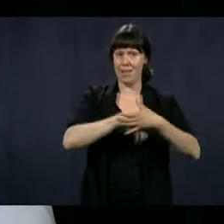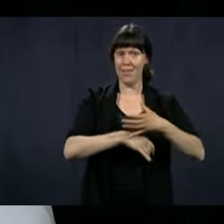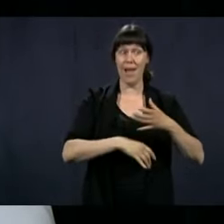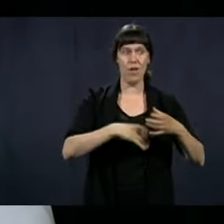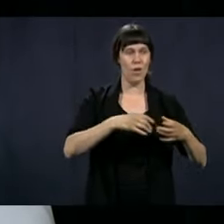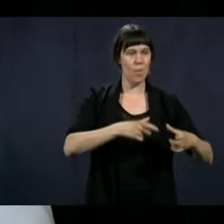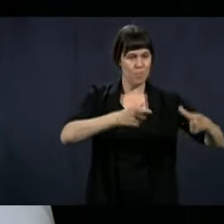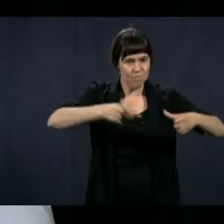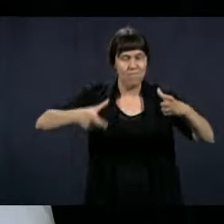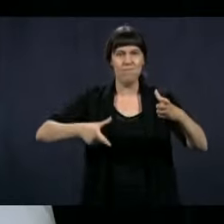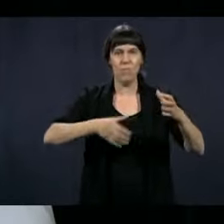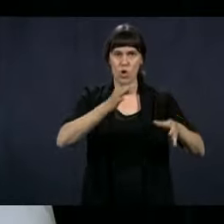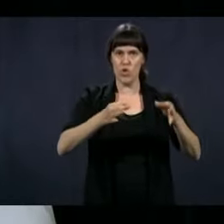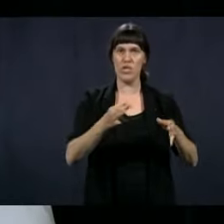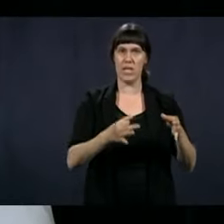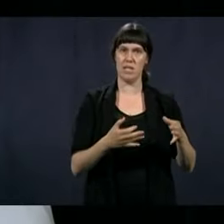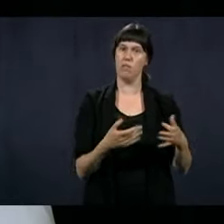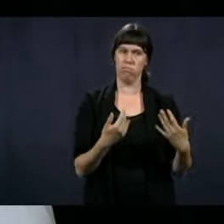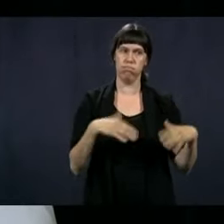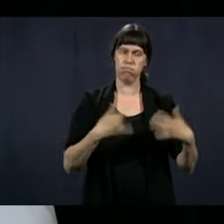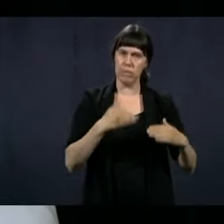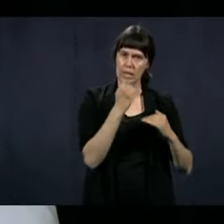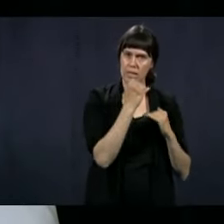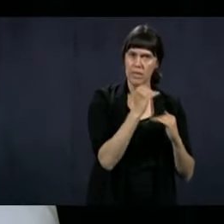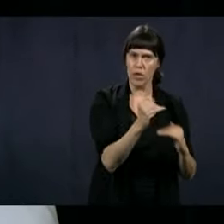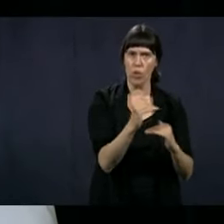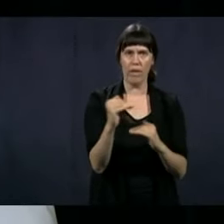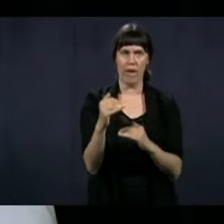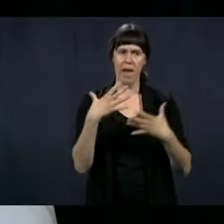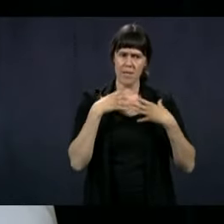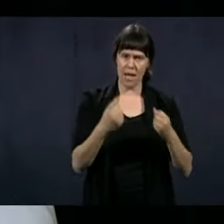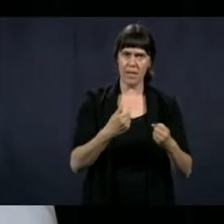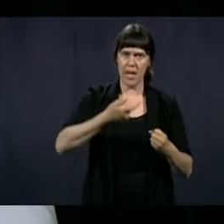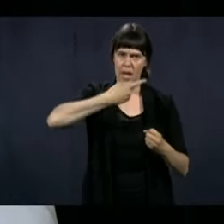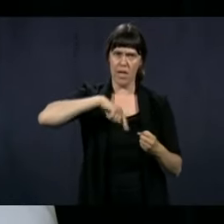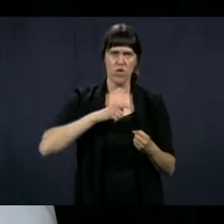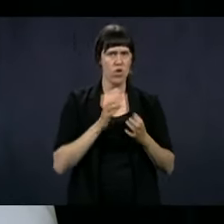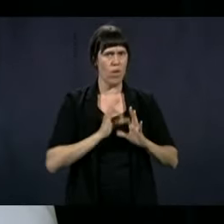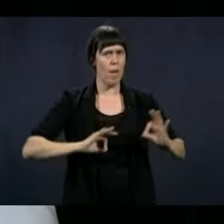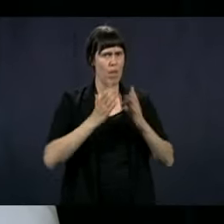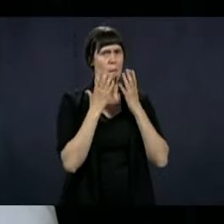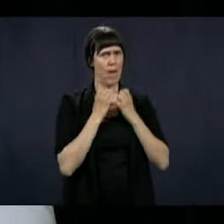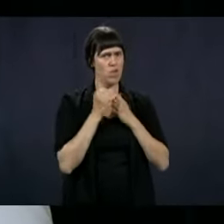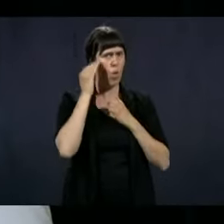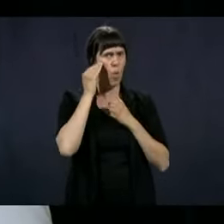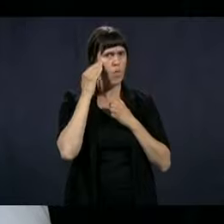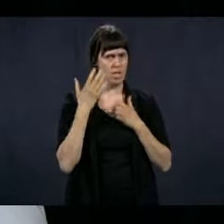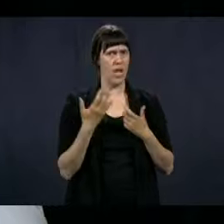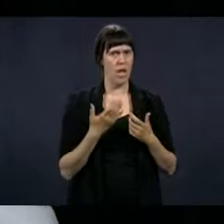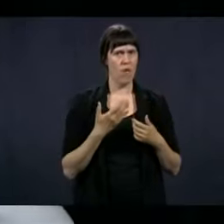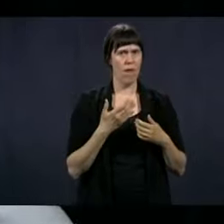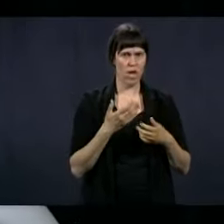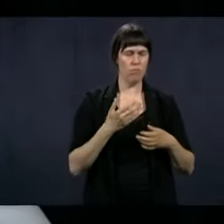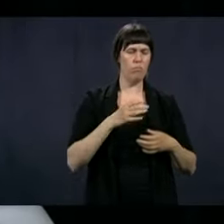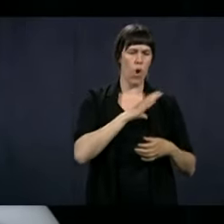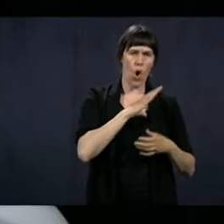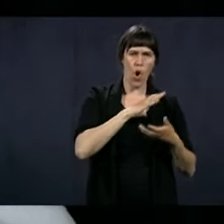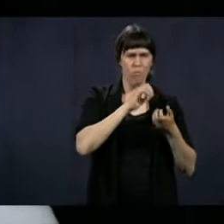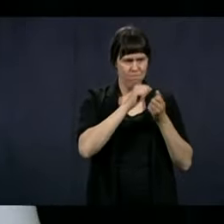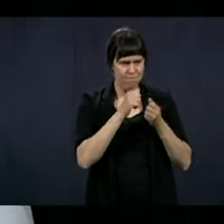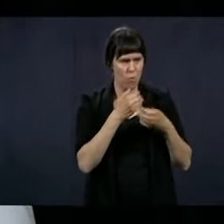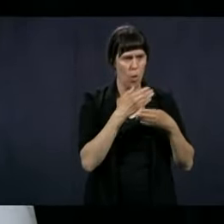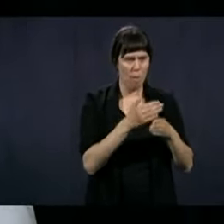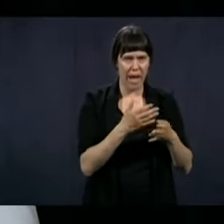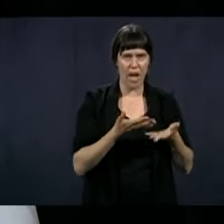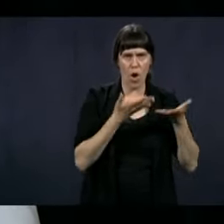So people who work in the courthouses, their safety is important to us, so the measures have been taken and courthouses will be ready for the 1st of June. As well,